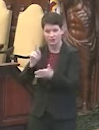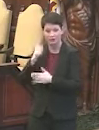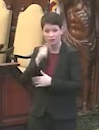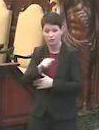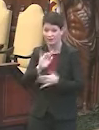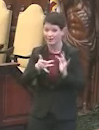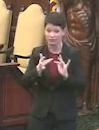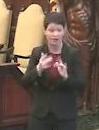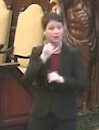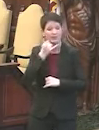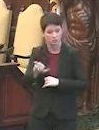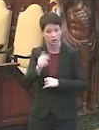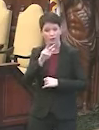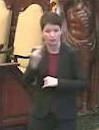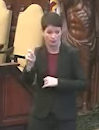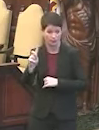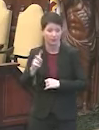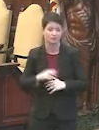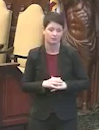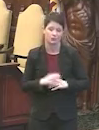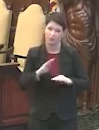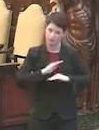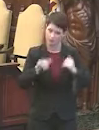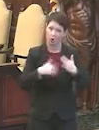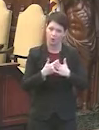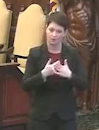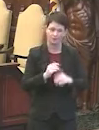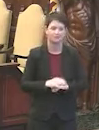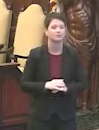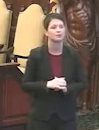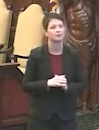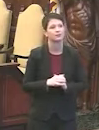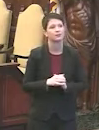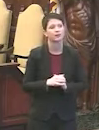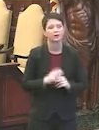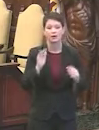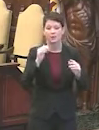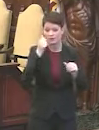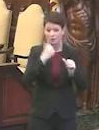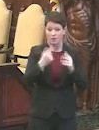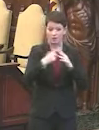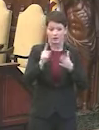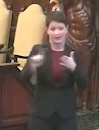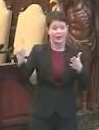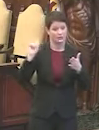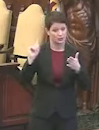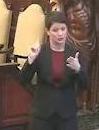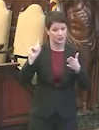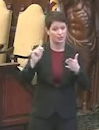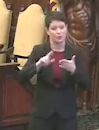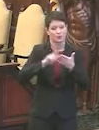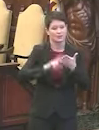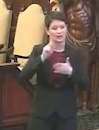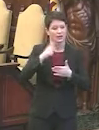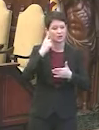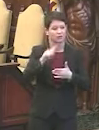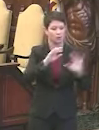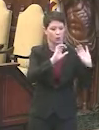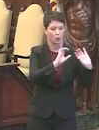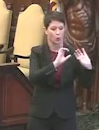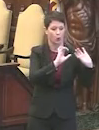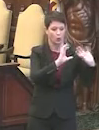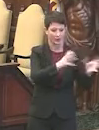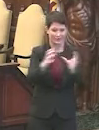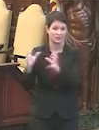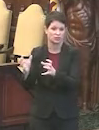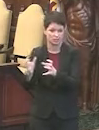access, you can still get into our database. I also want remind people that what we started last week was a sign-up form for organizations